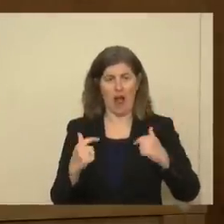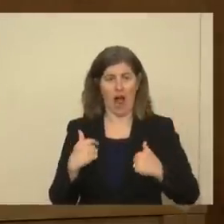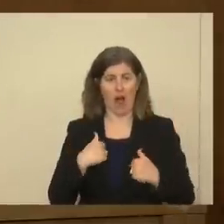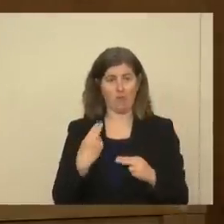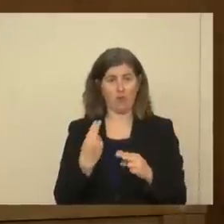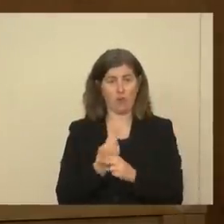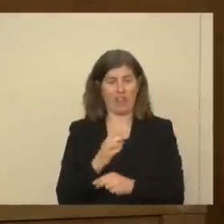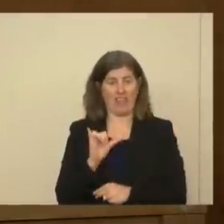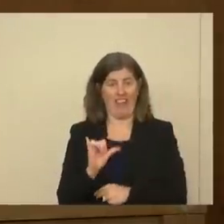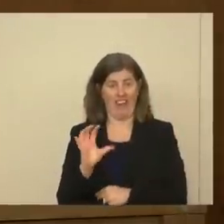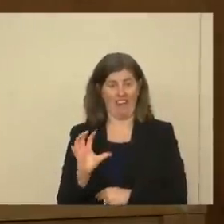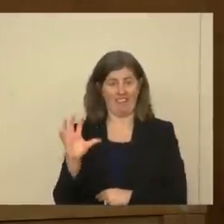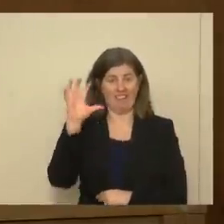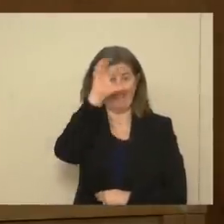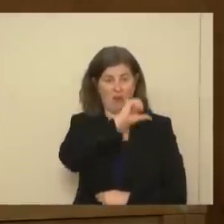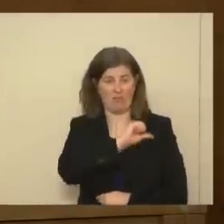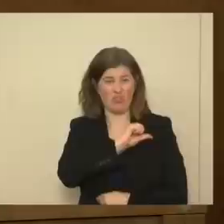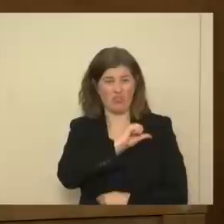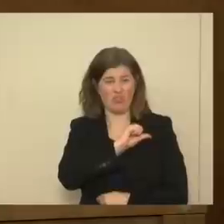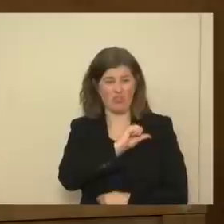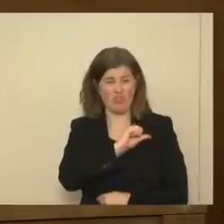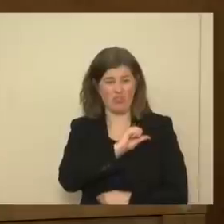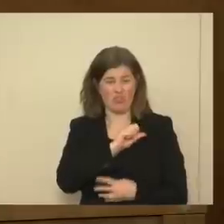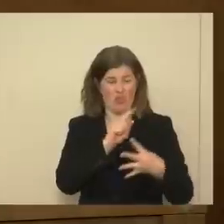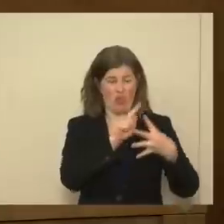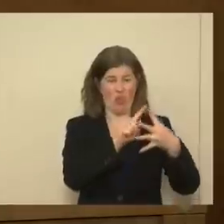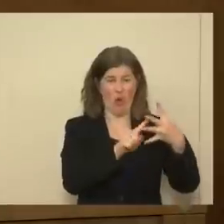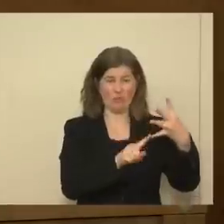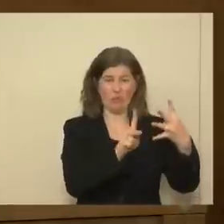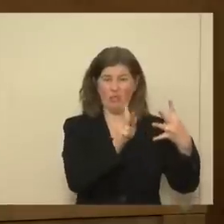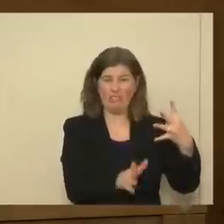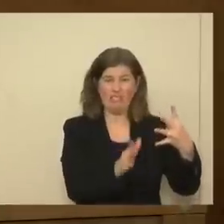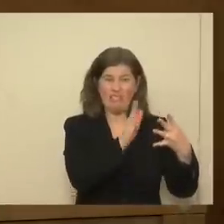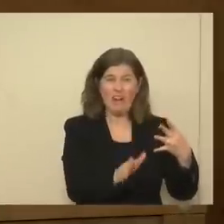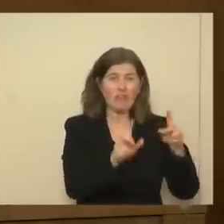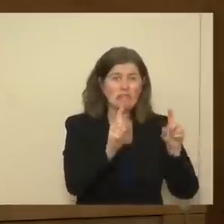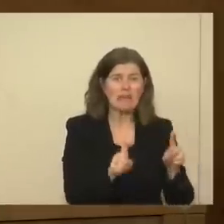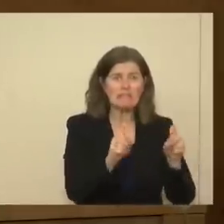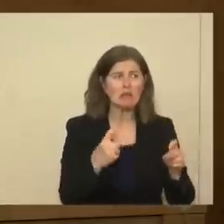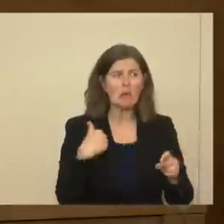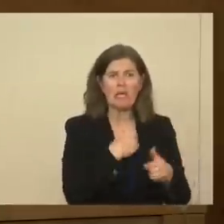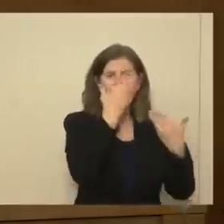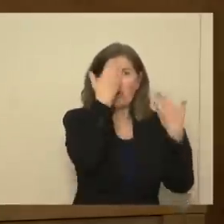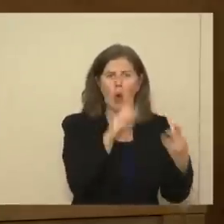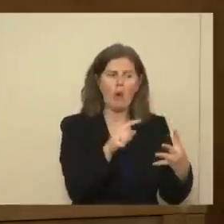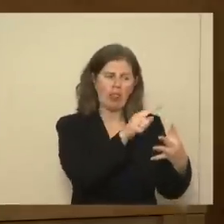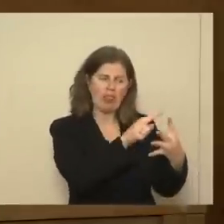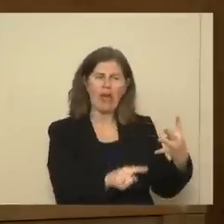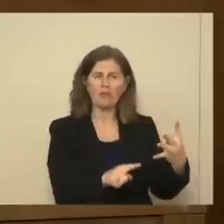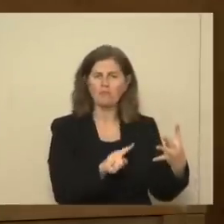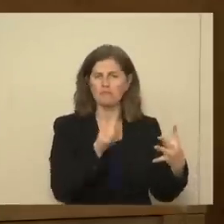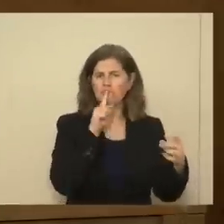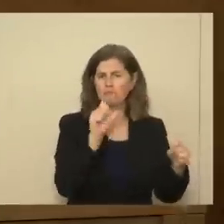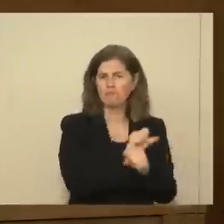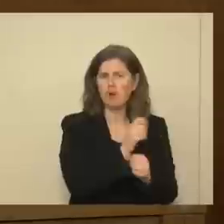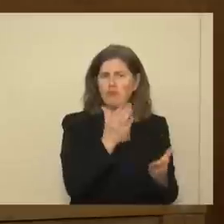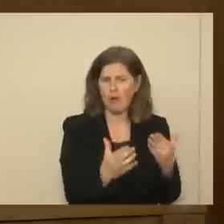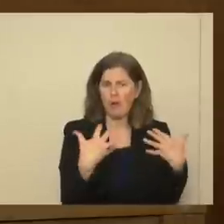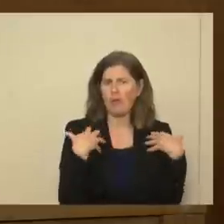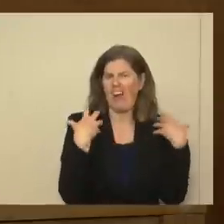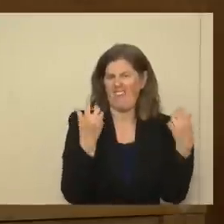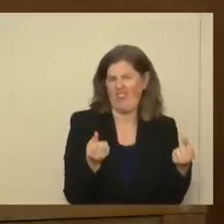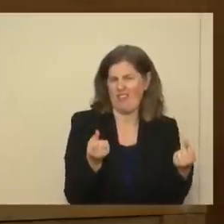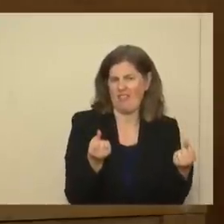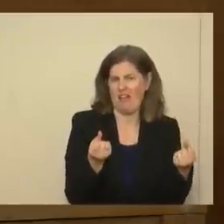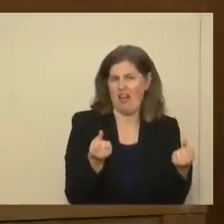assumption that very close to 100% of those people who never even got the test are in all likelihood recovered. Because had they